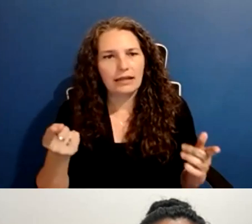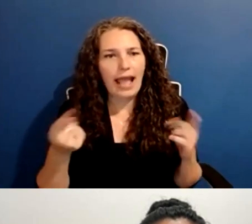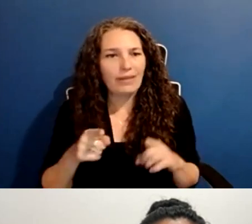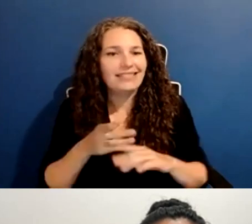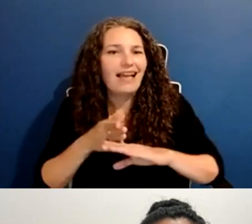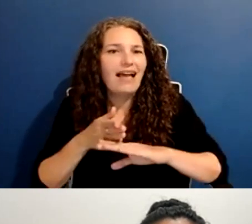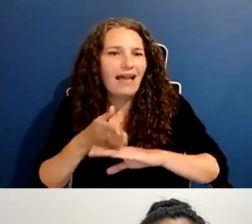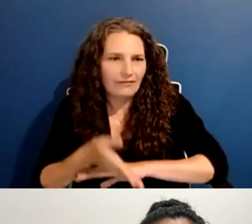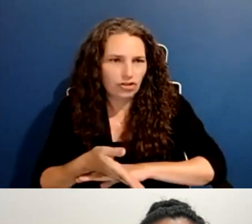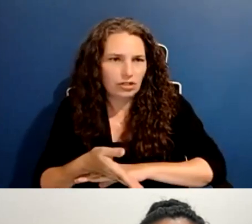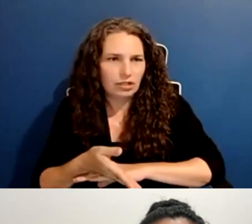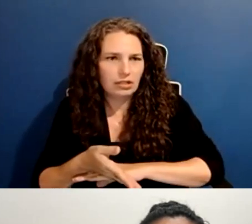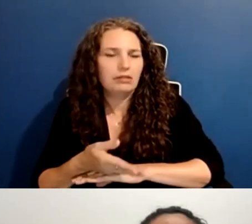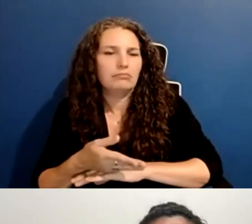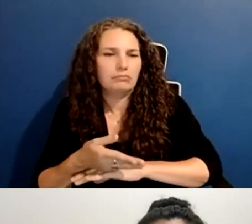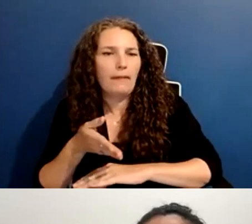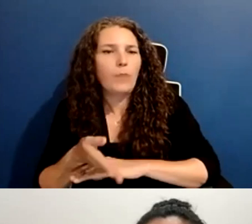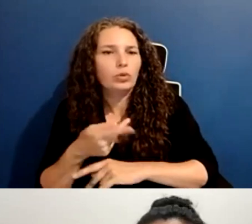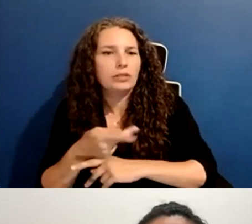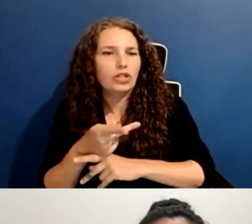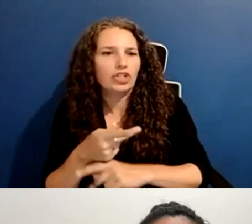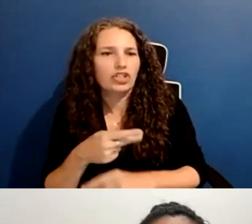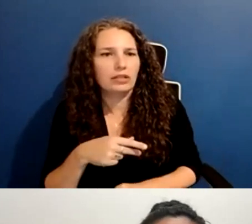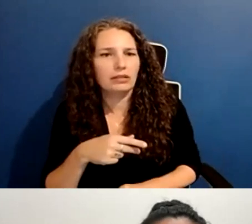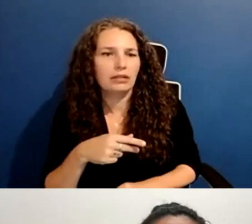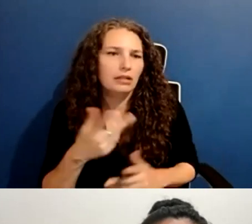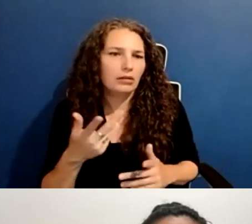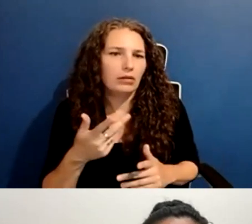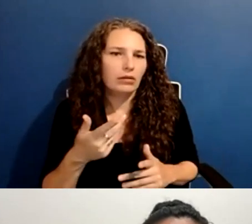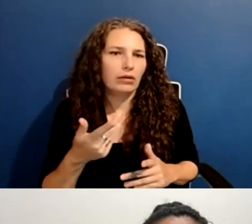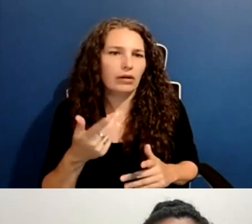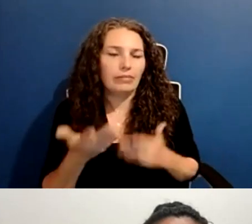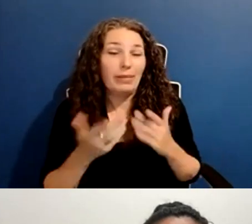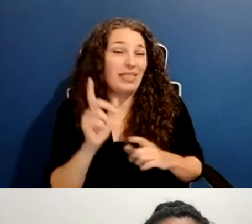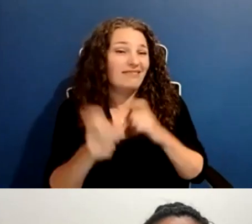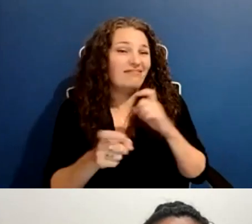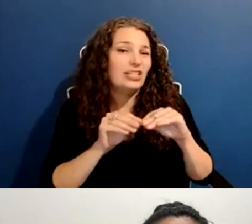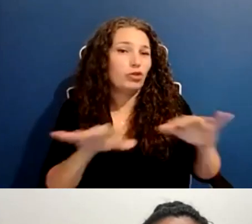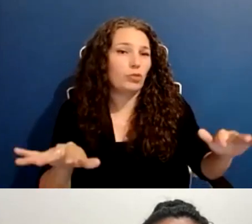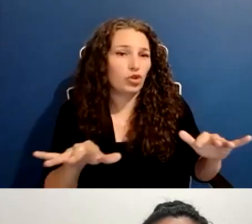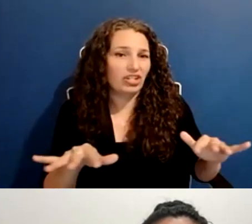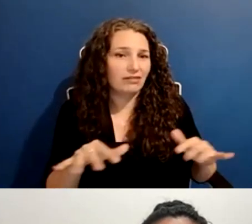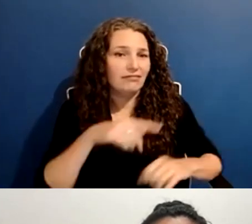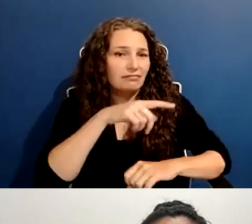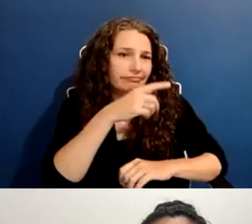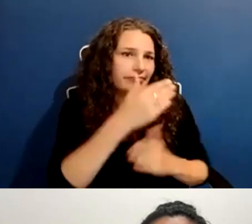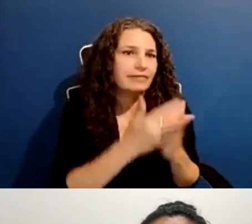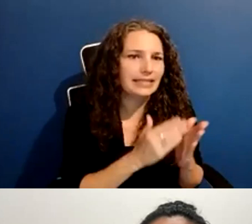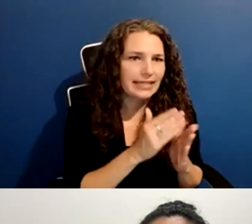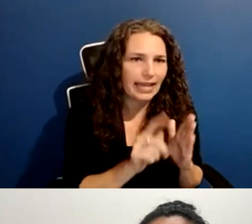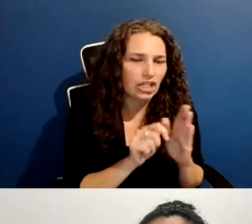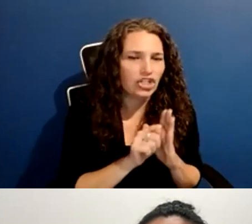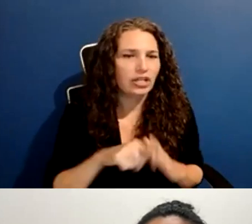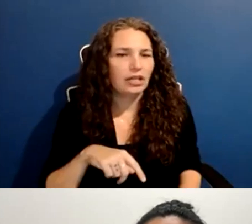the distribution stage, we go back to early years of impact. However, if you listen to experienced